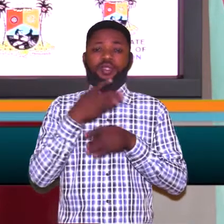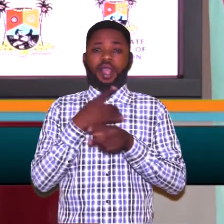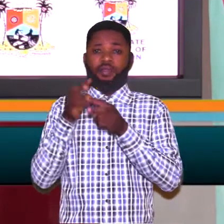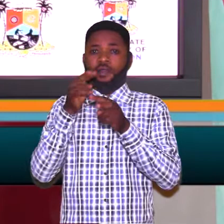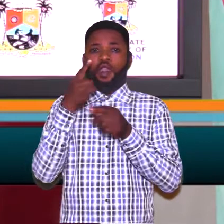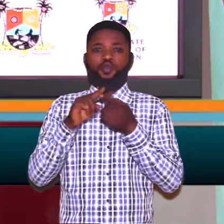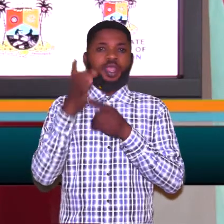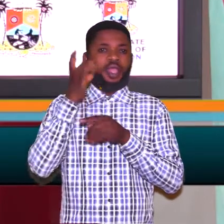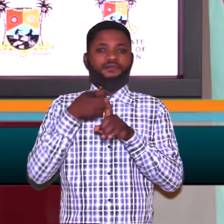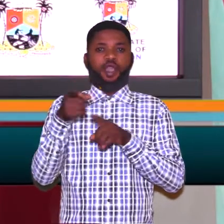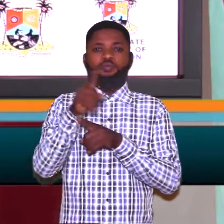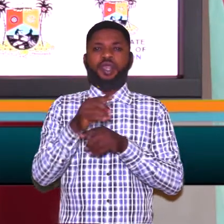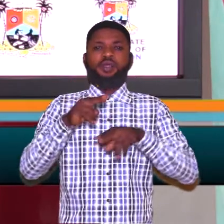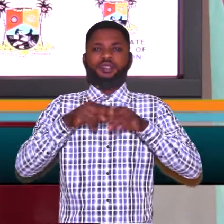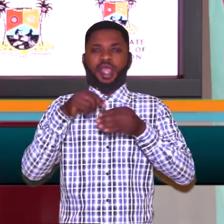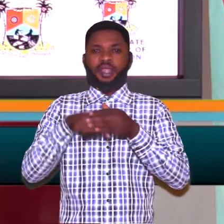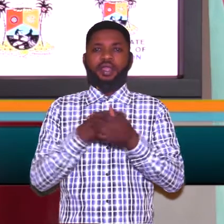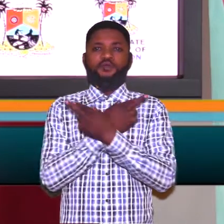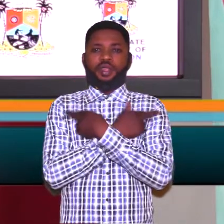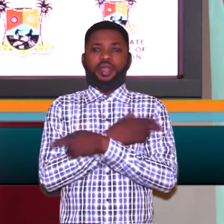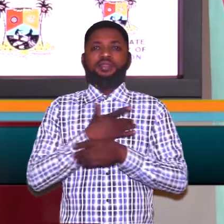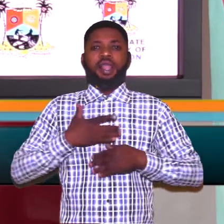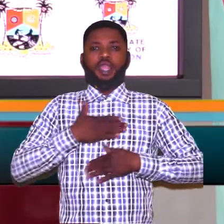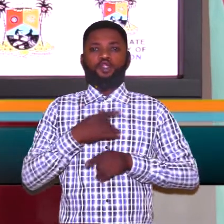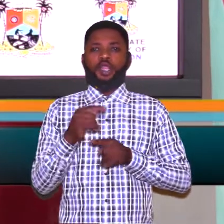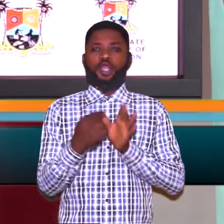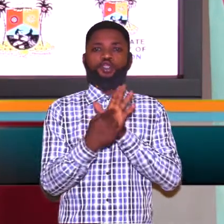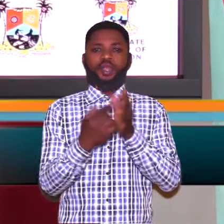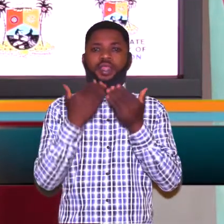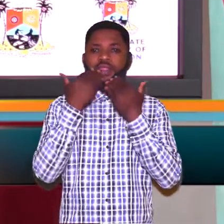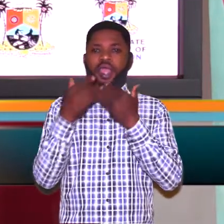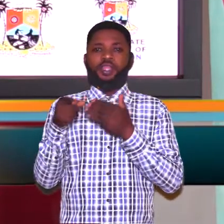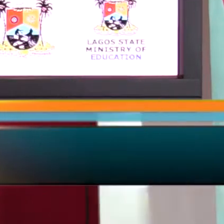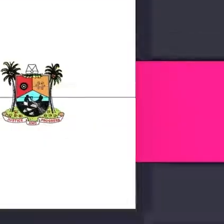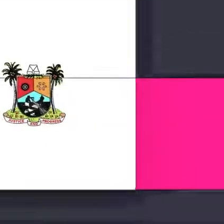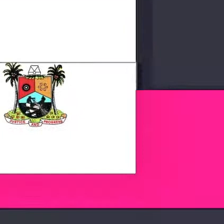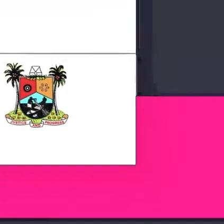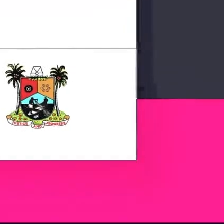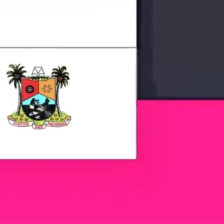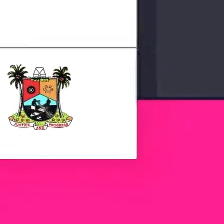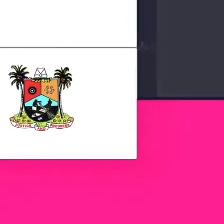looking forward to hearing from you. Sit down, relax and enjoy the show. Thank you.